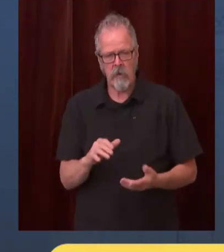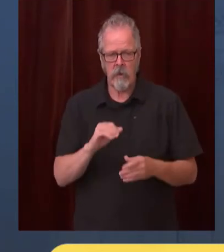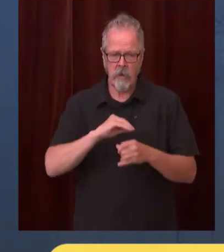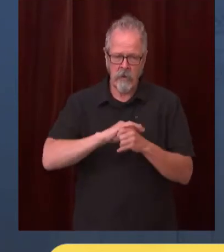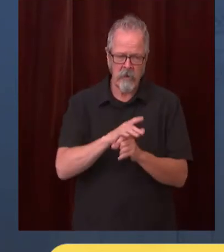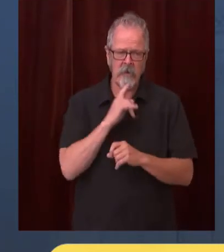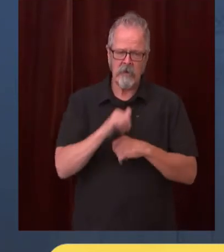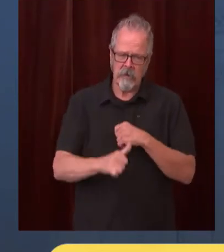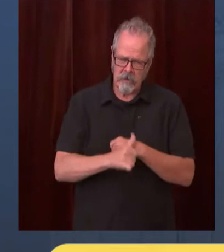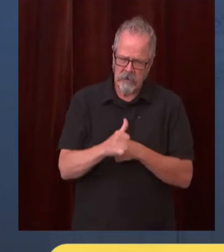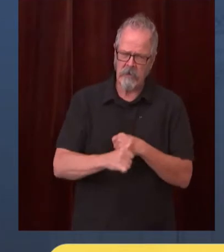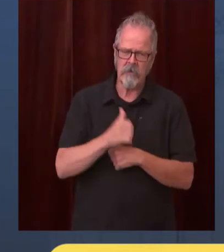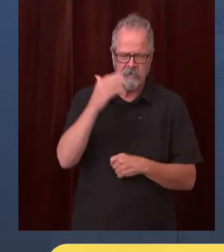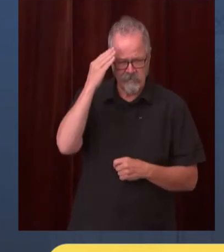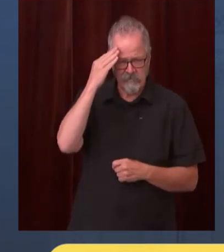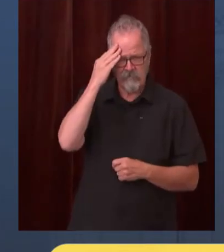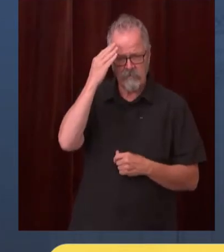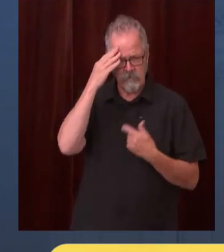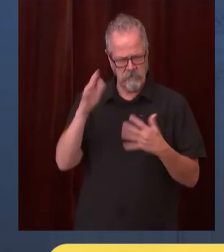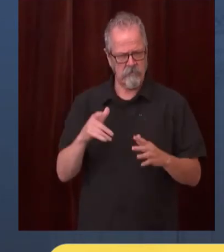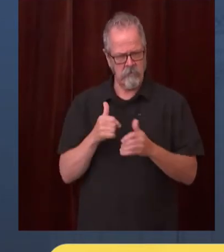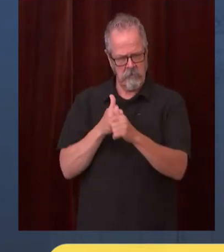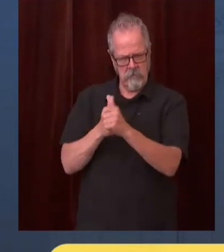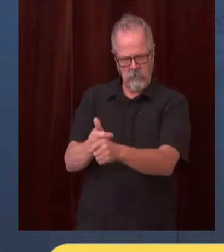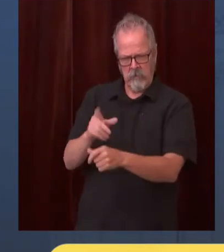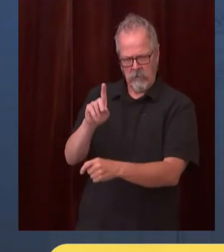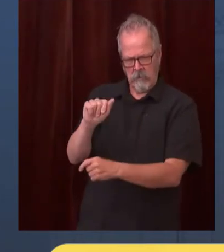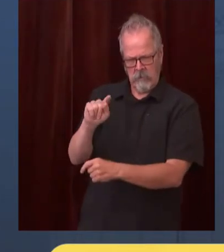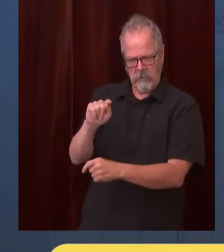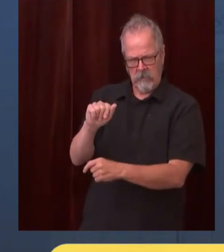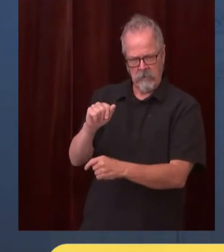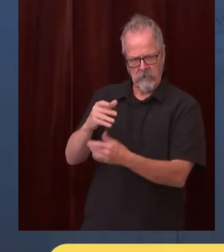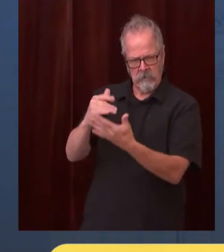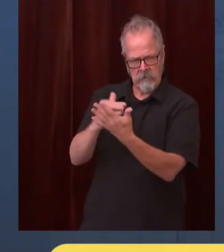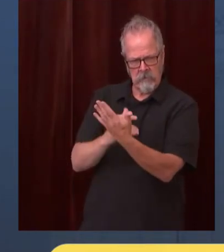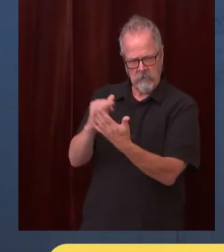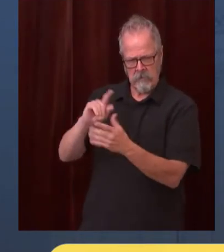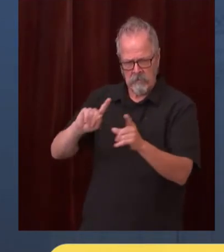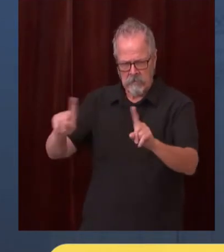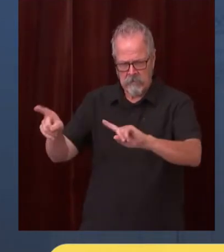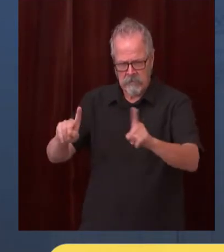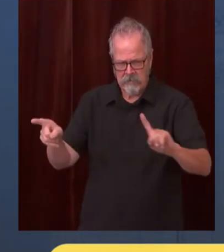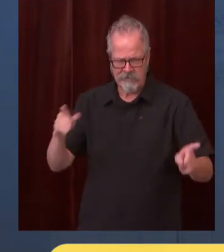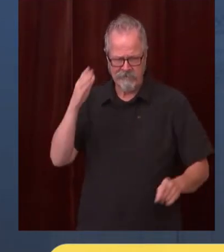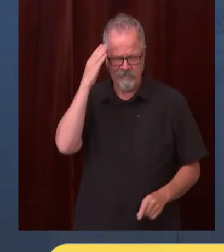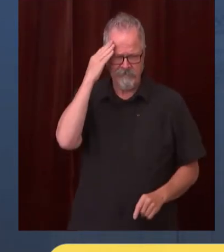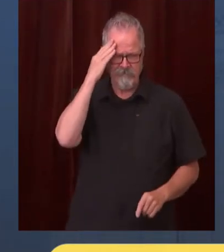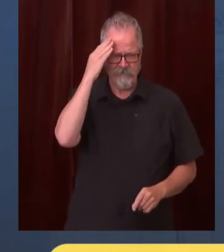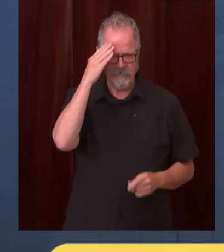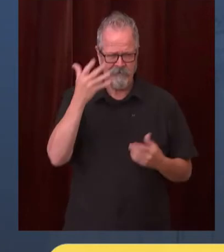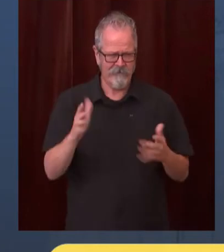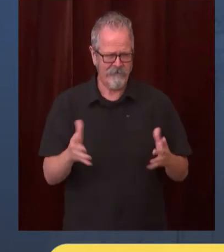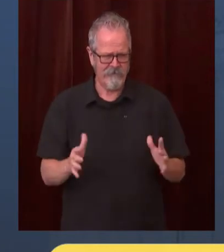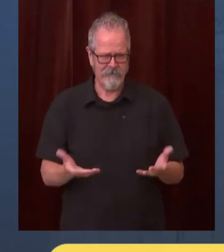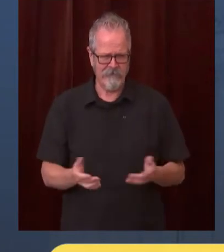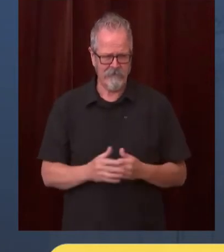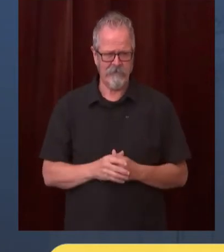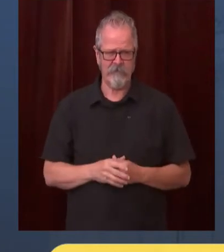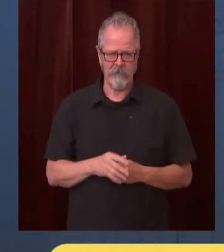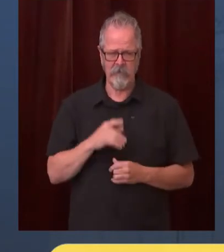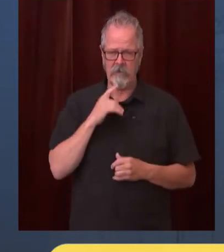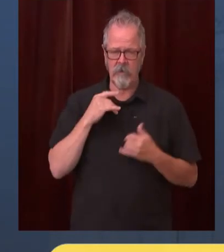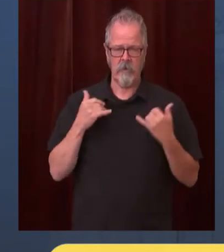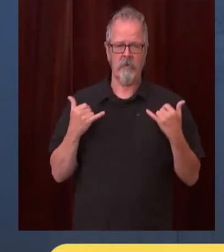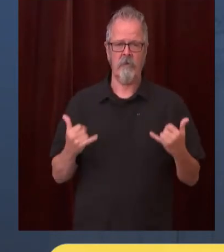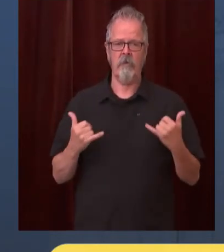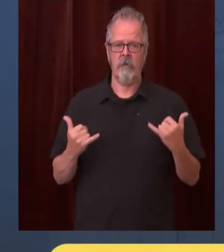now today is a great day to be fully vaccinated against covet 19 if you're unvaccinated meaning some counties here are